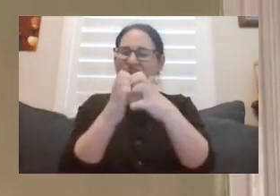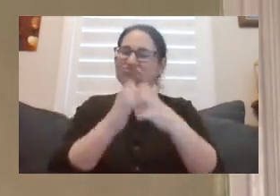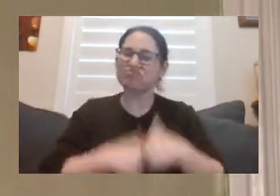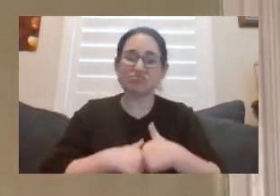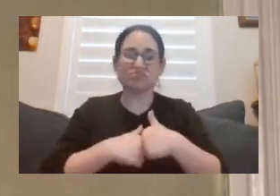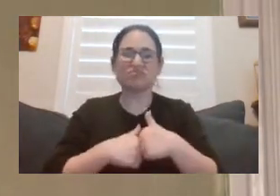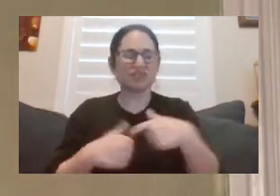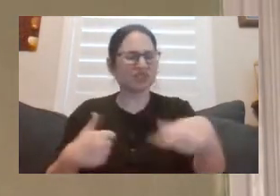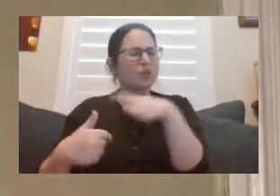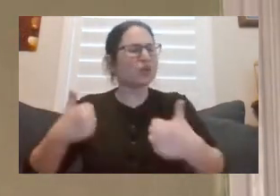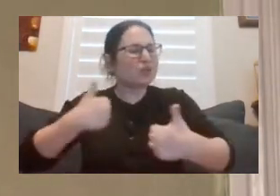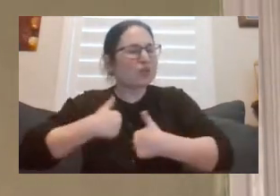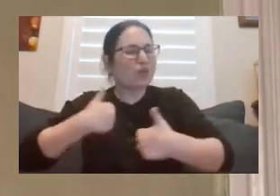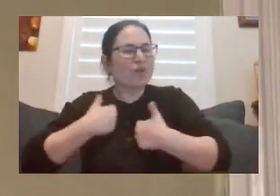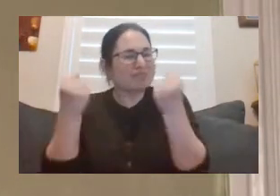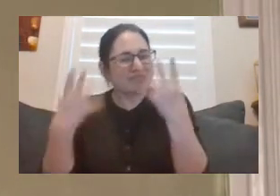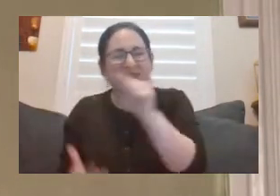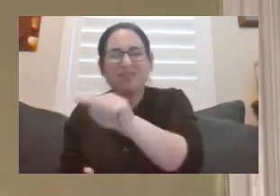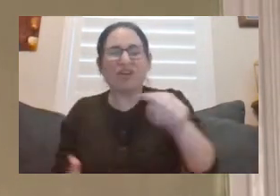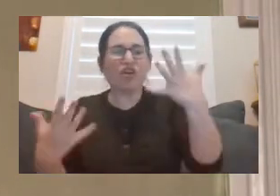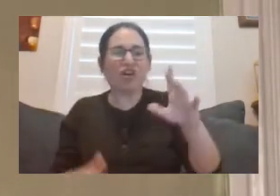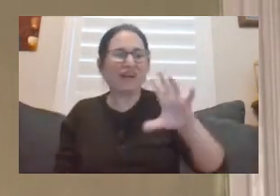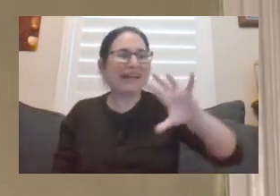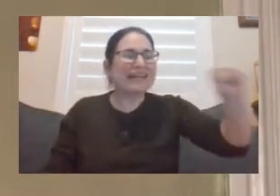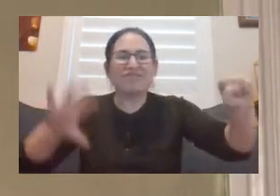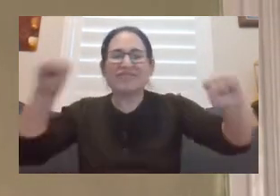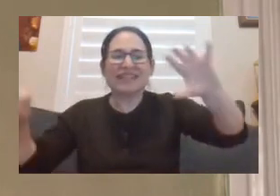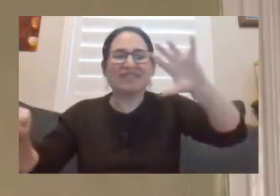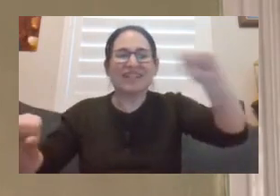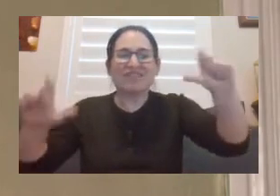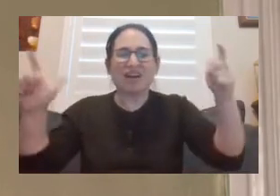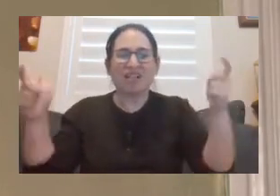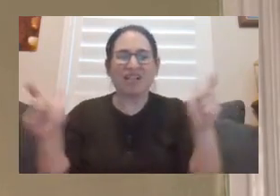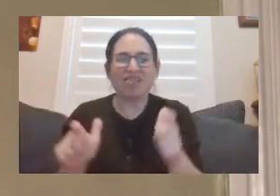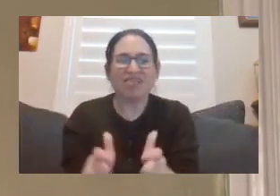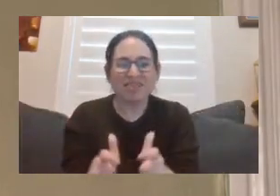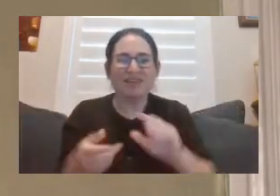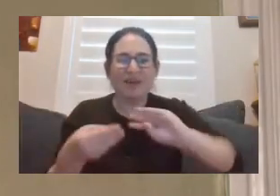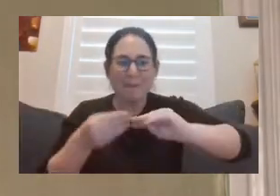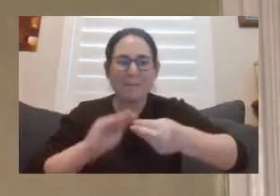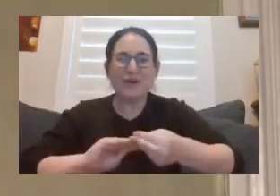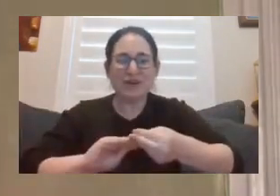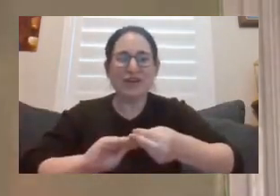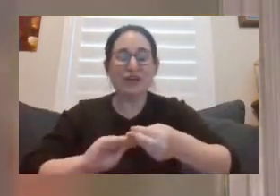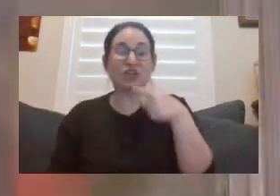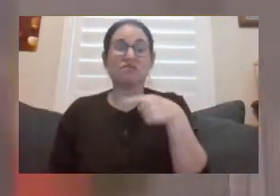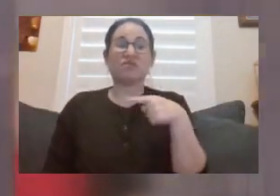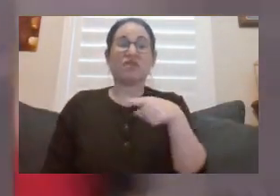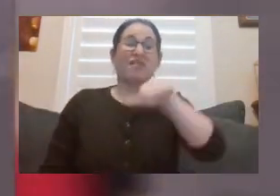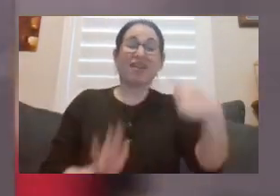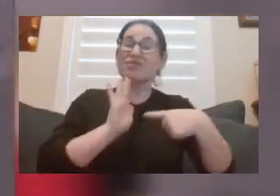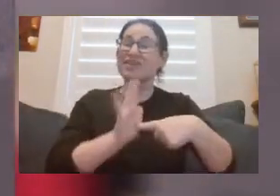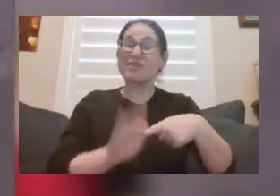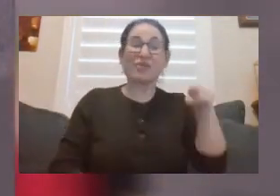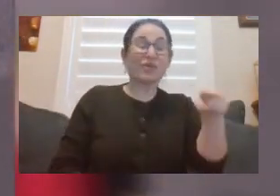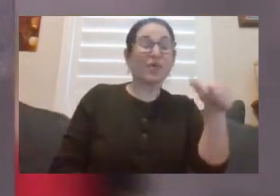crushed. Indeed, soldiers were already deserting the army, leaving it in dire straits. A mother and